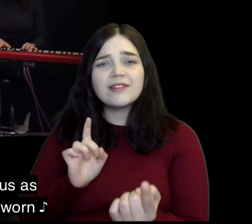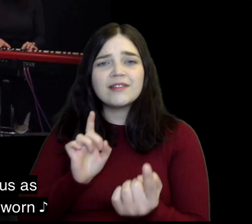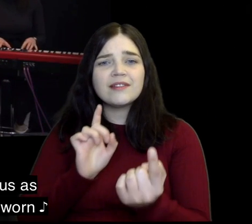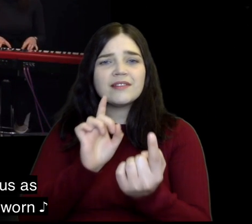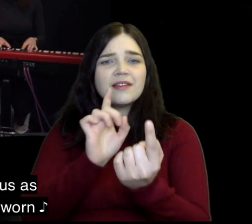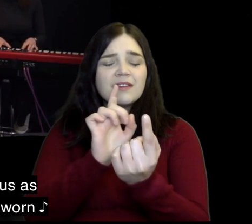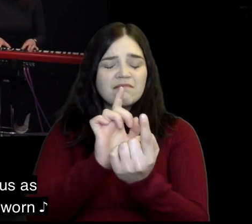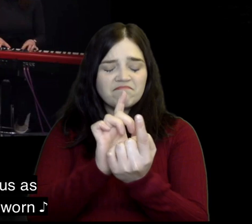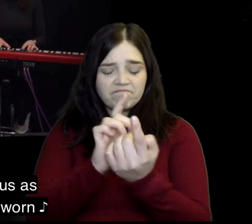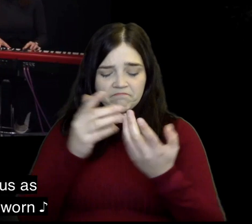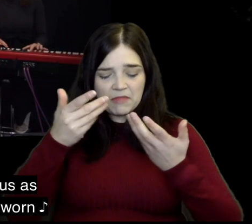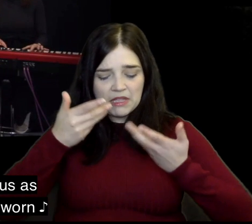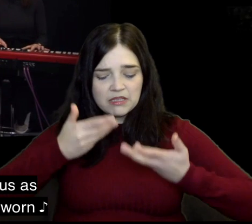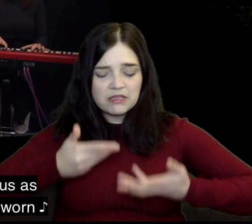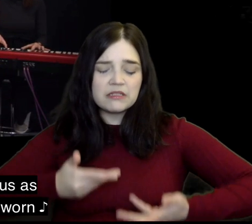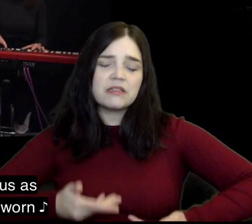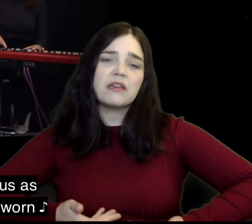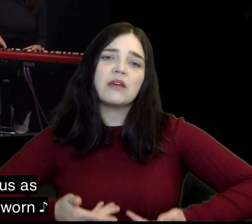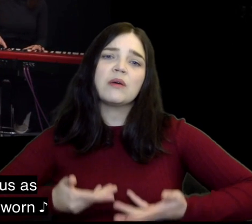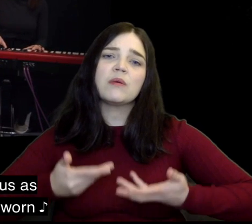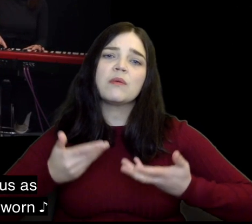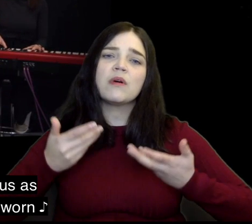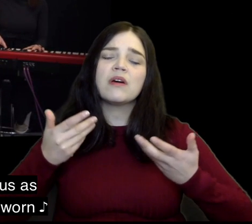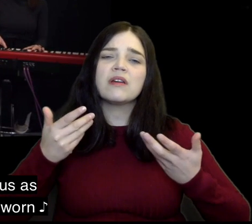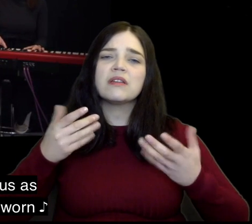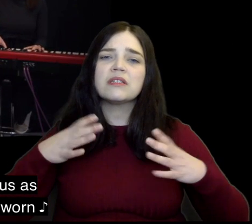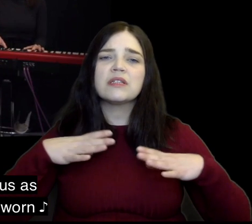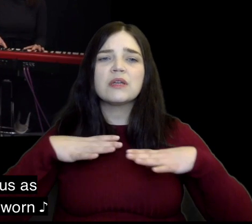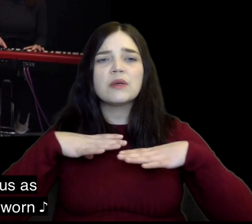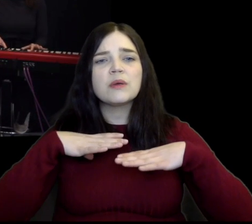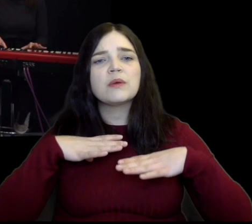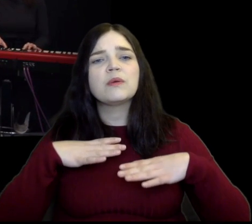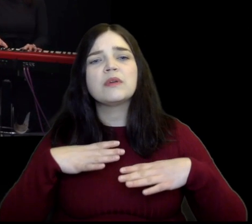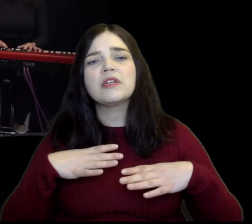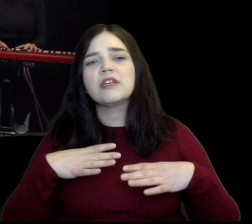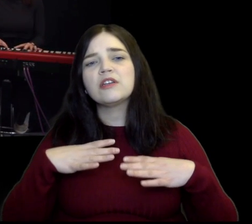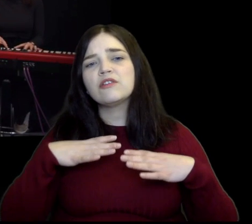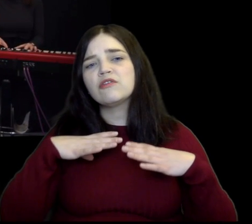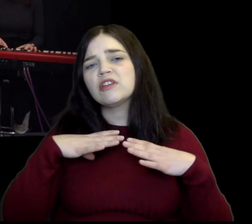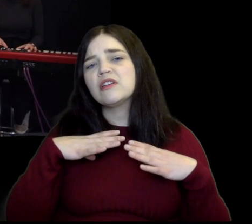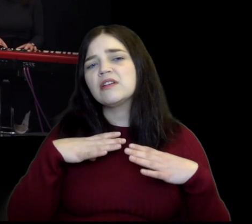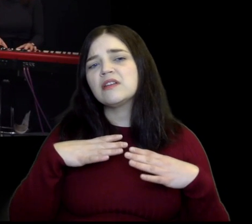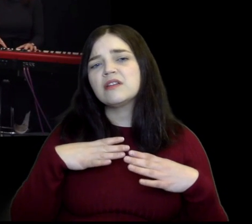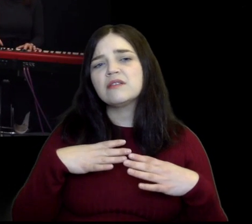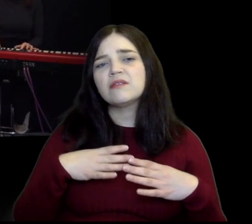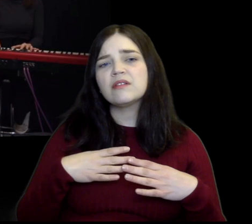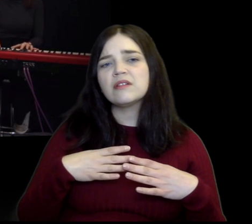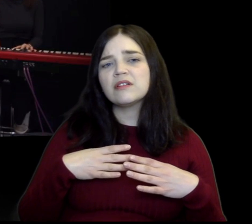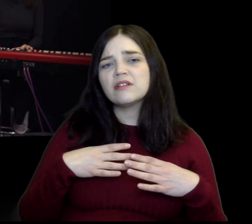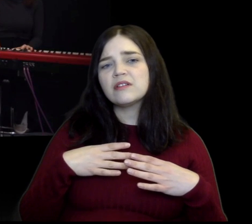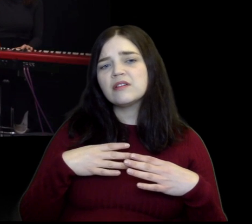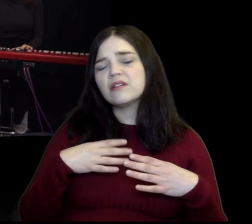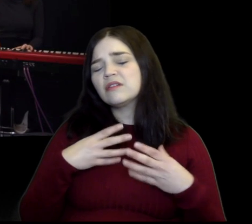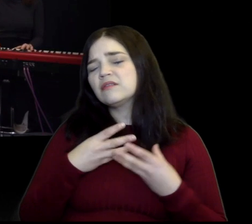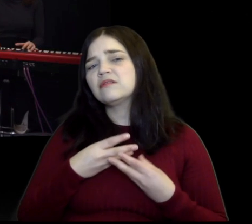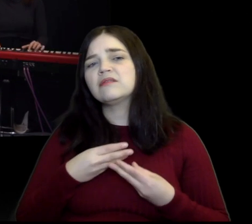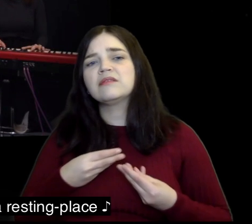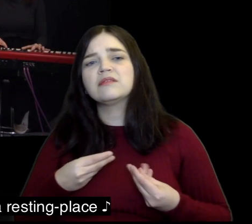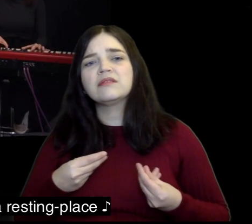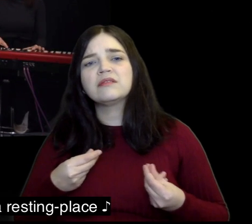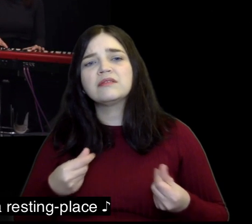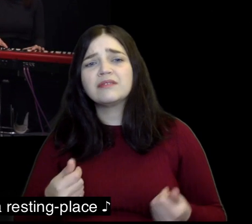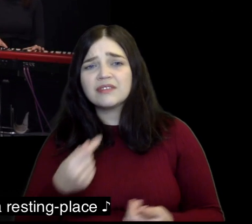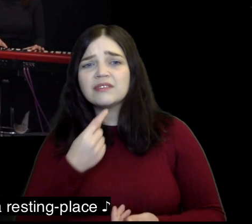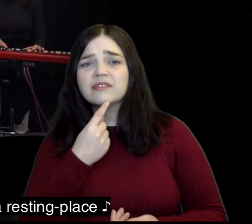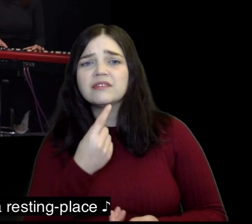I came to Jesus as I was